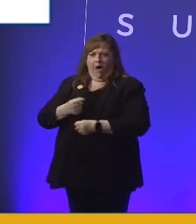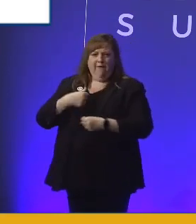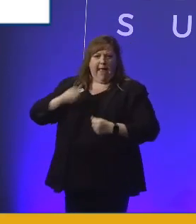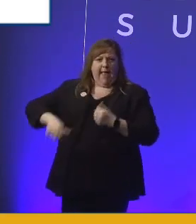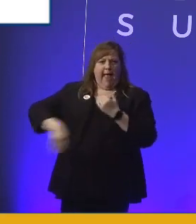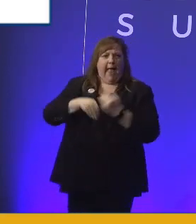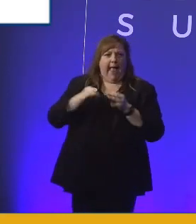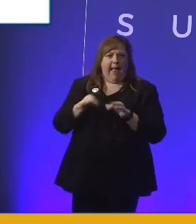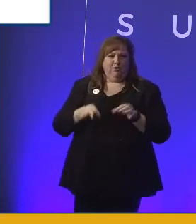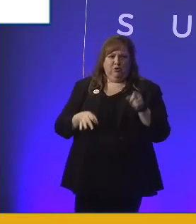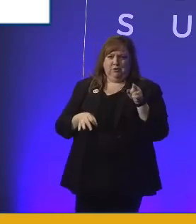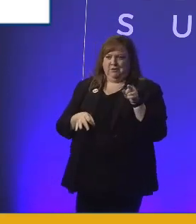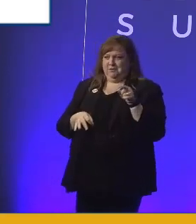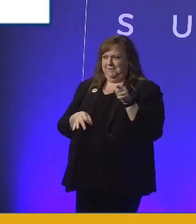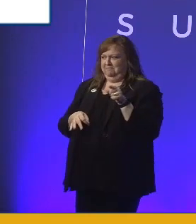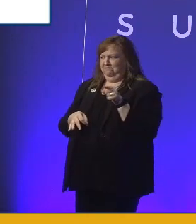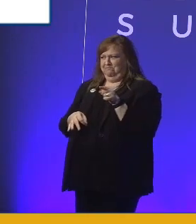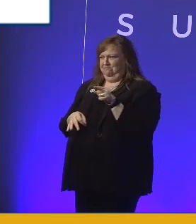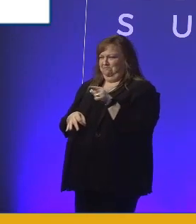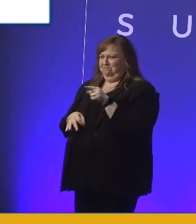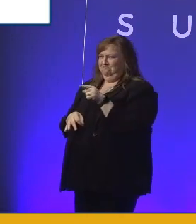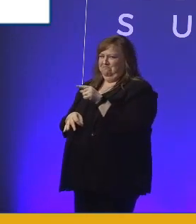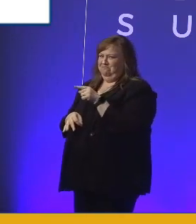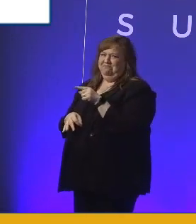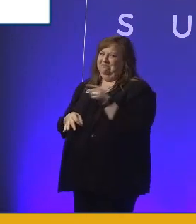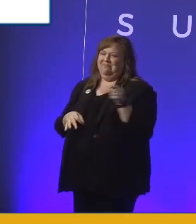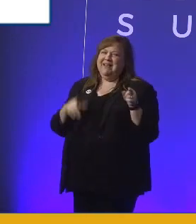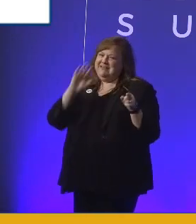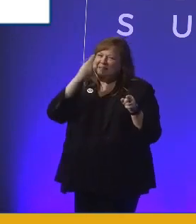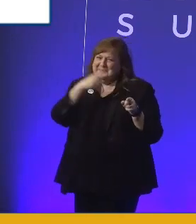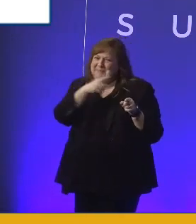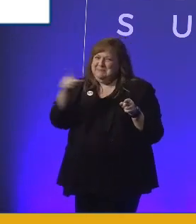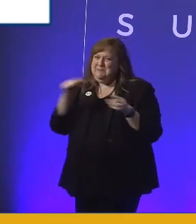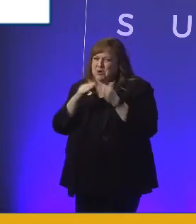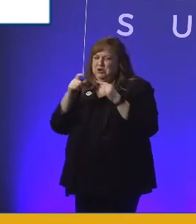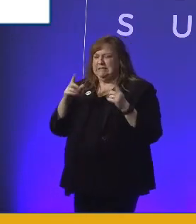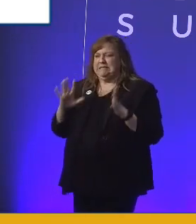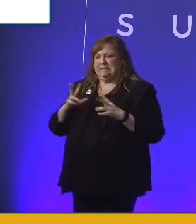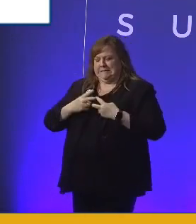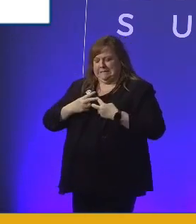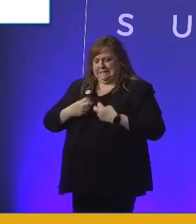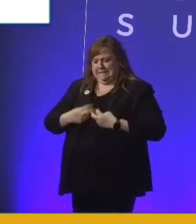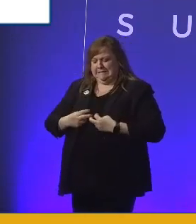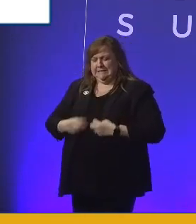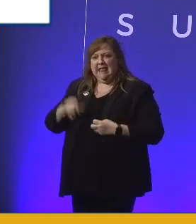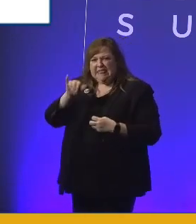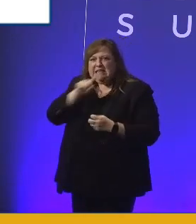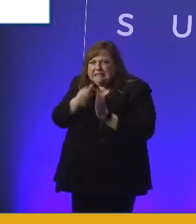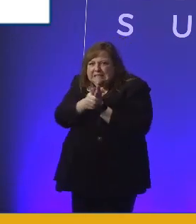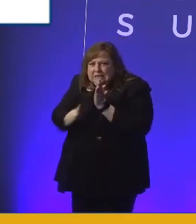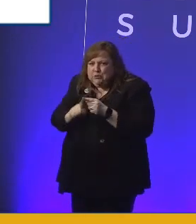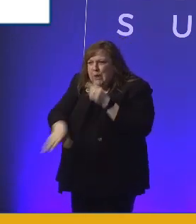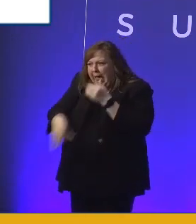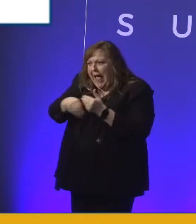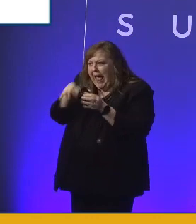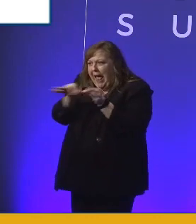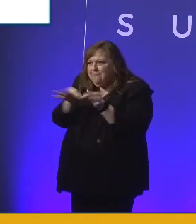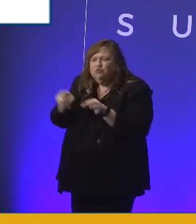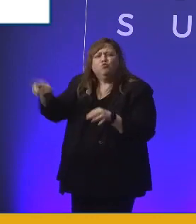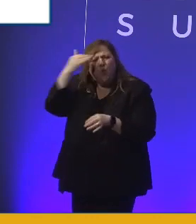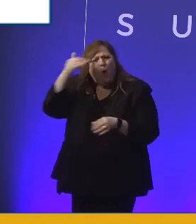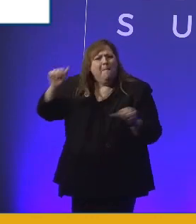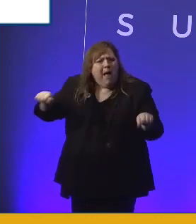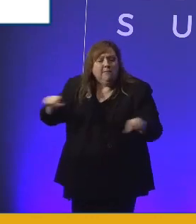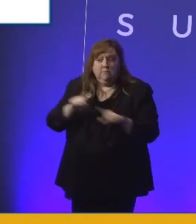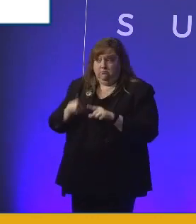Okay, so even us in the community should reflect on ourselves for a few seconds and say, this is a skill. We know it's possible,